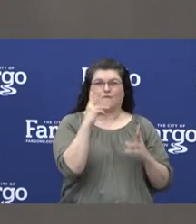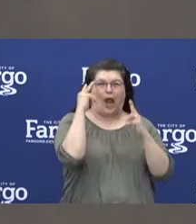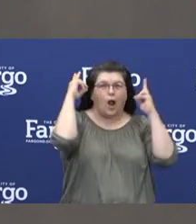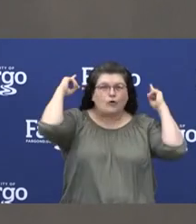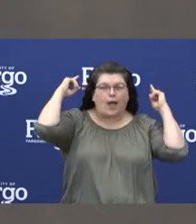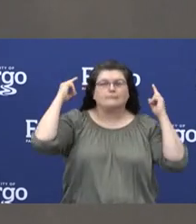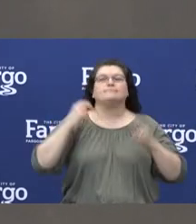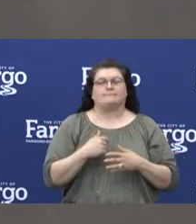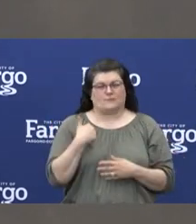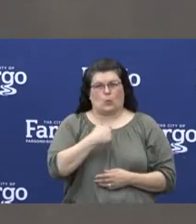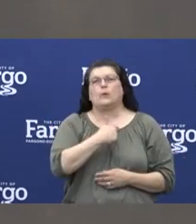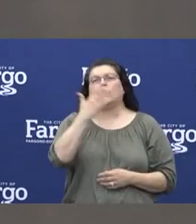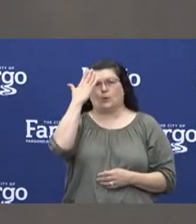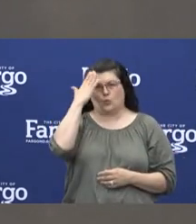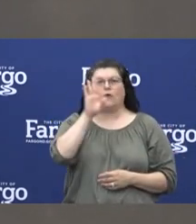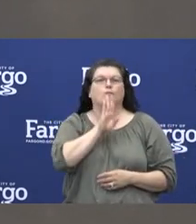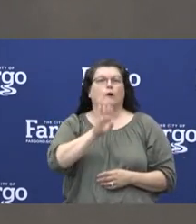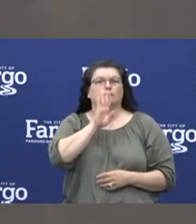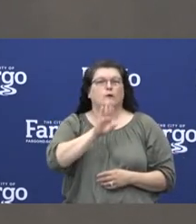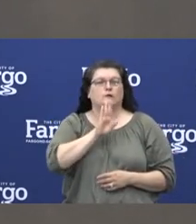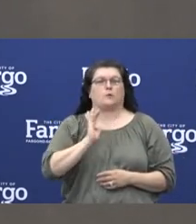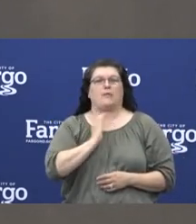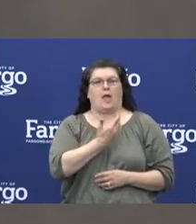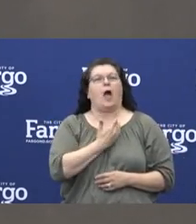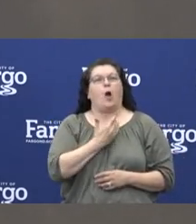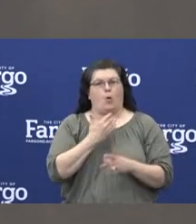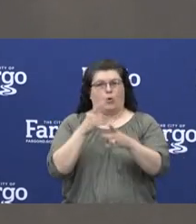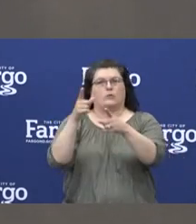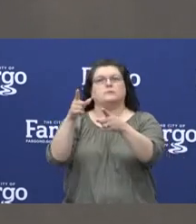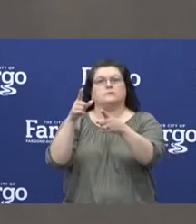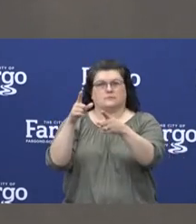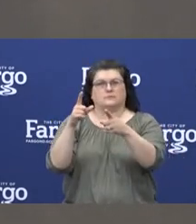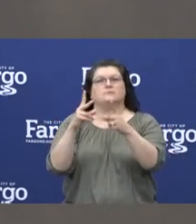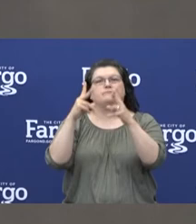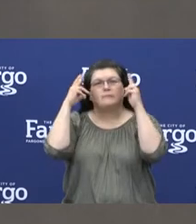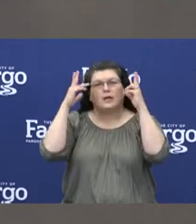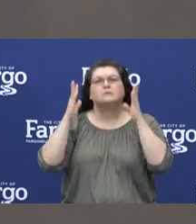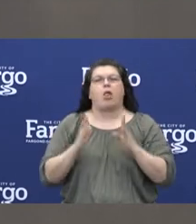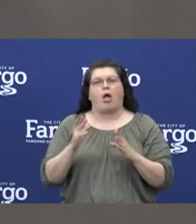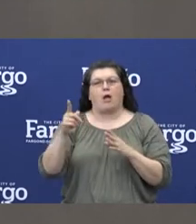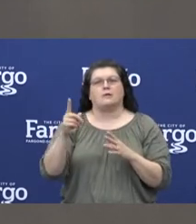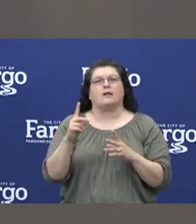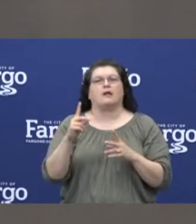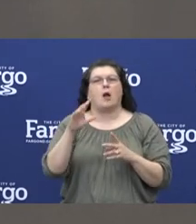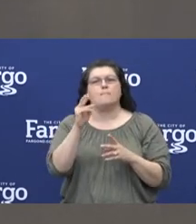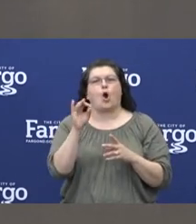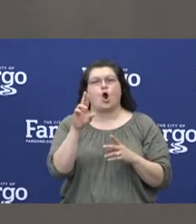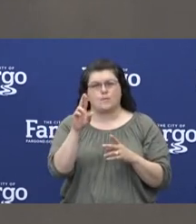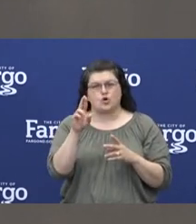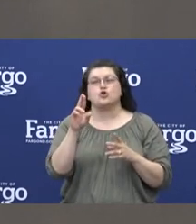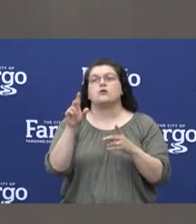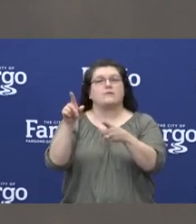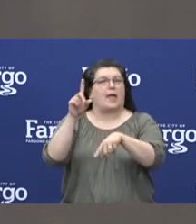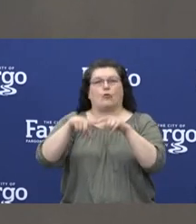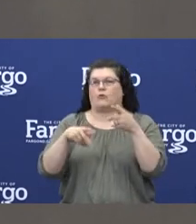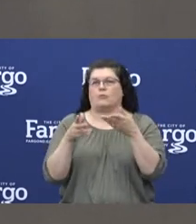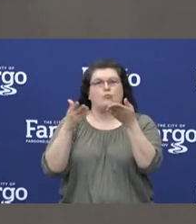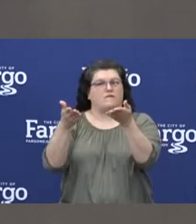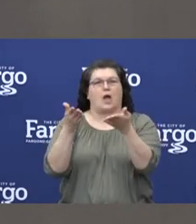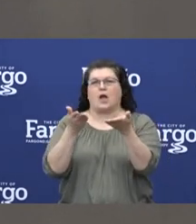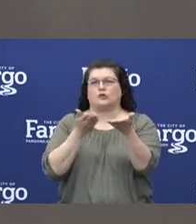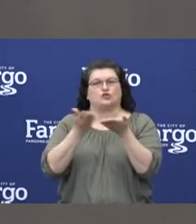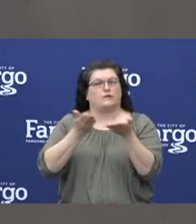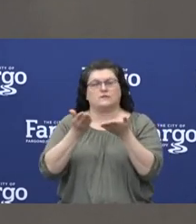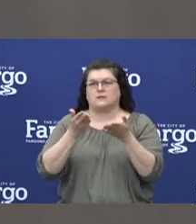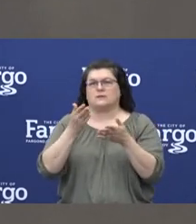We knew there was a lot of frustration with our salon and barbershop owners that they weren't able to provide those services to our community